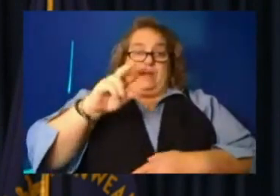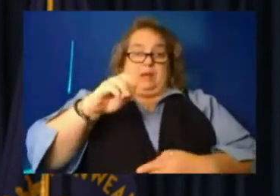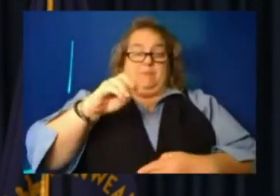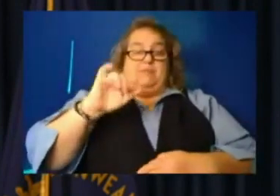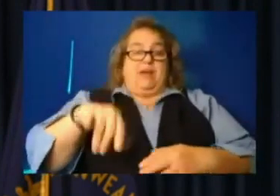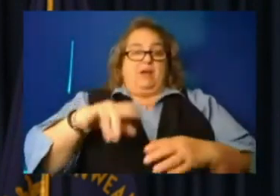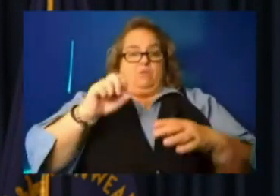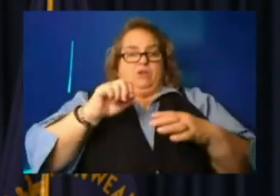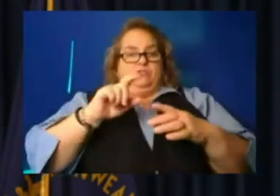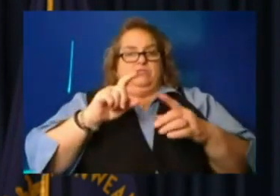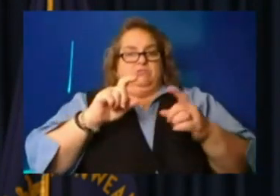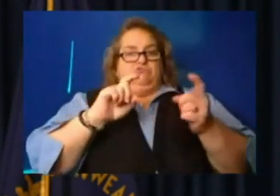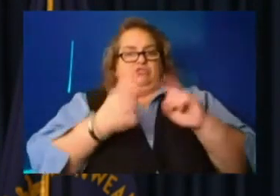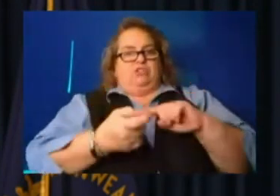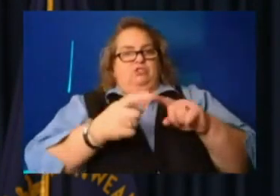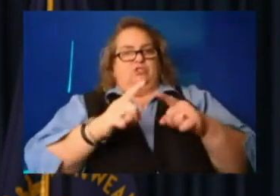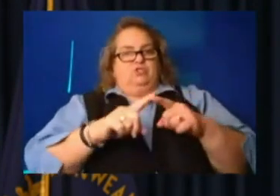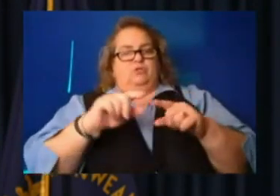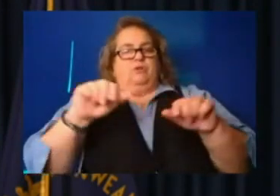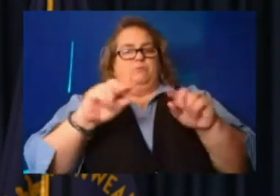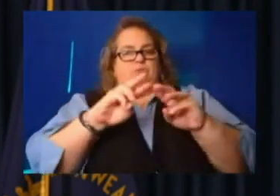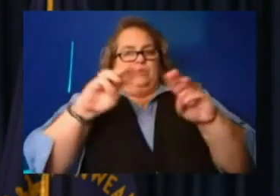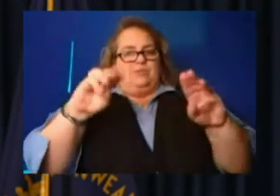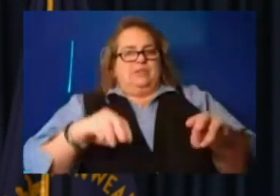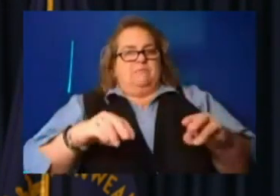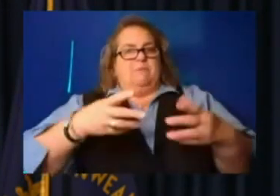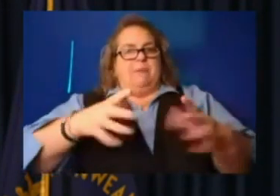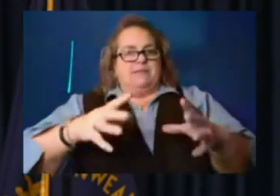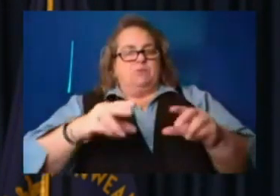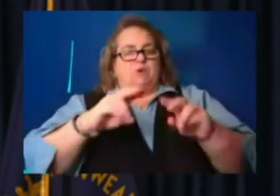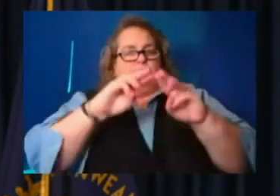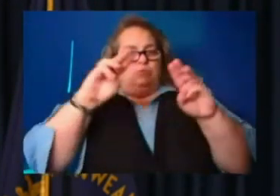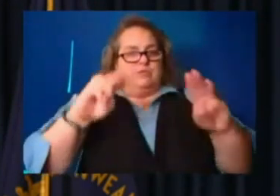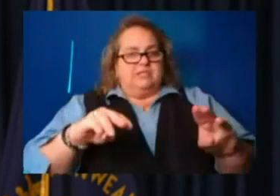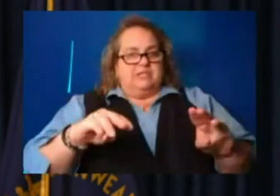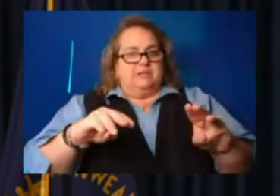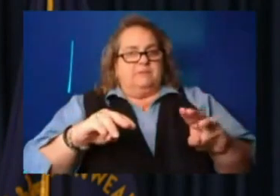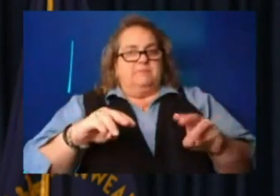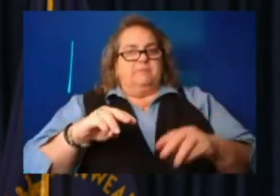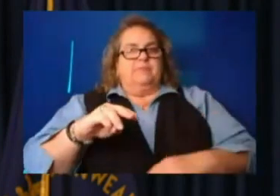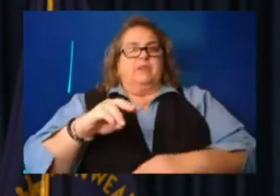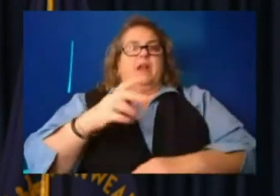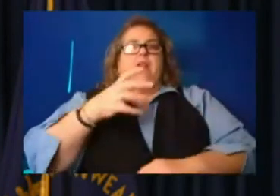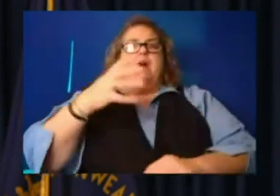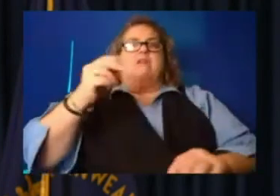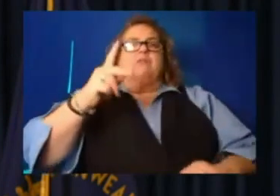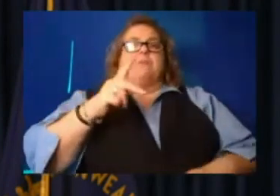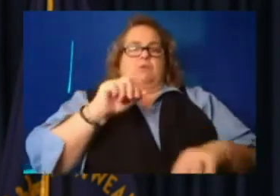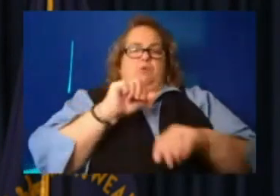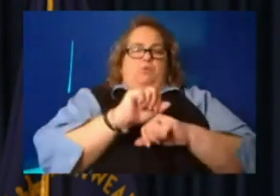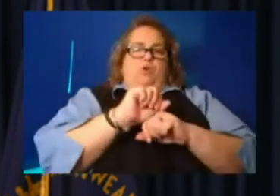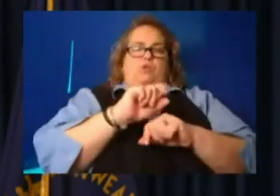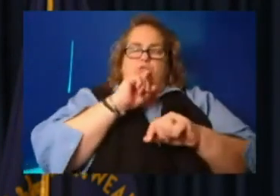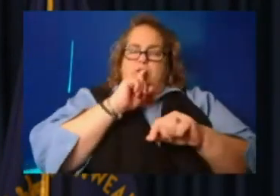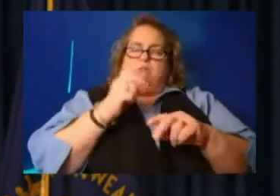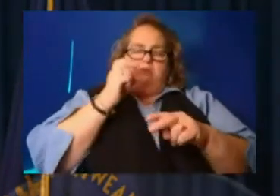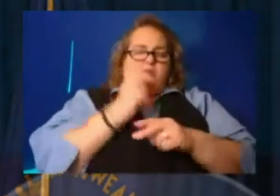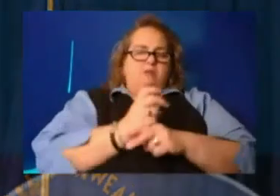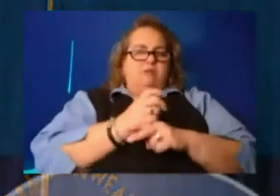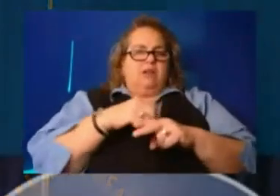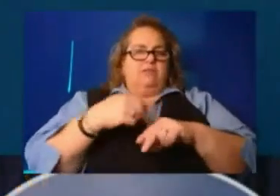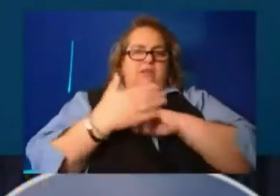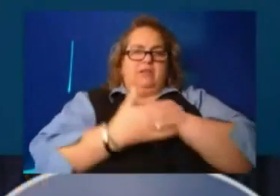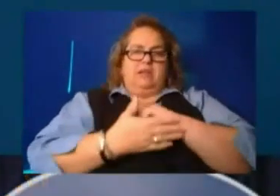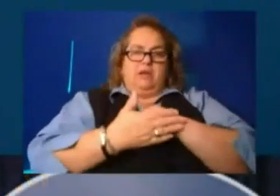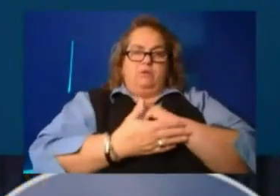uh, museum, uh, basketball museum. Uh, a whole lot of people working really, really hard in the county. Um,